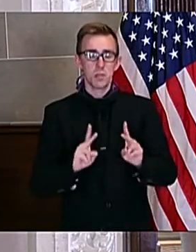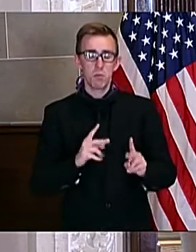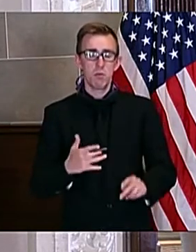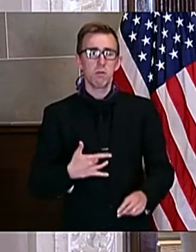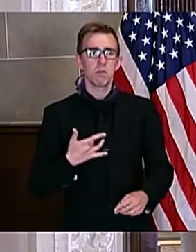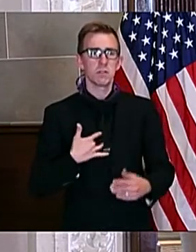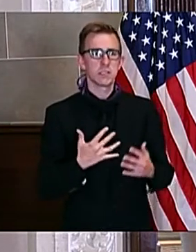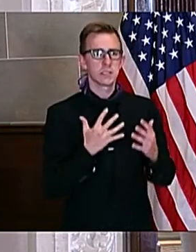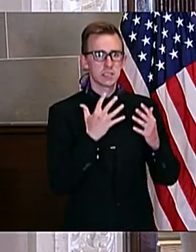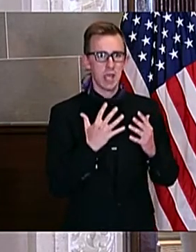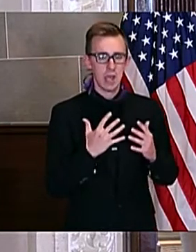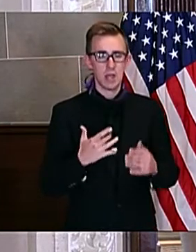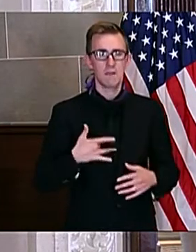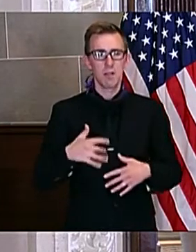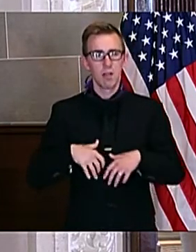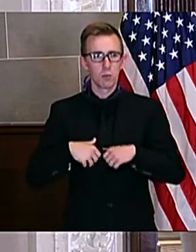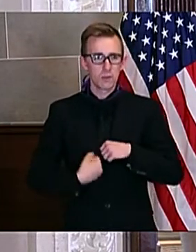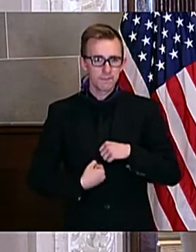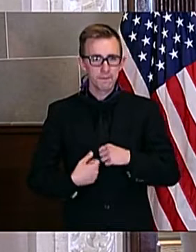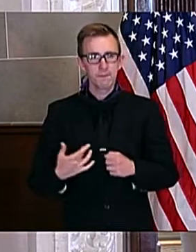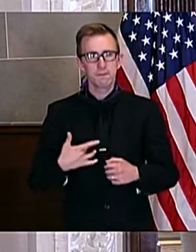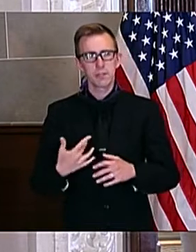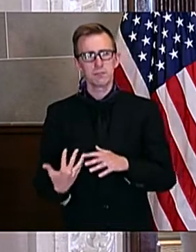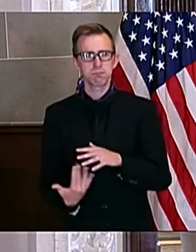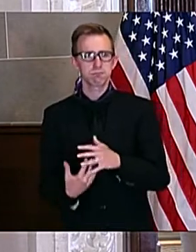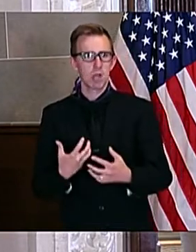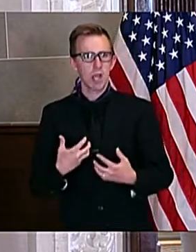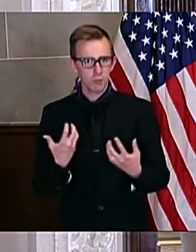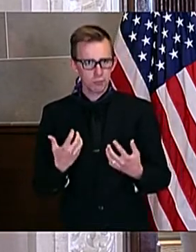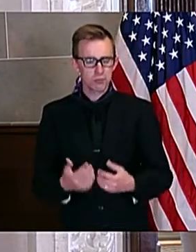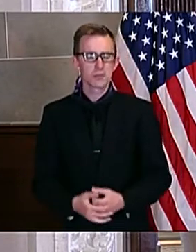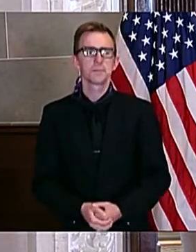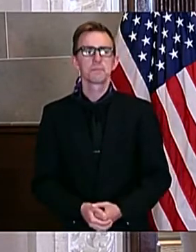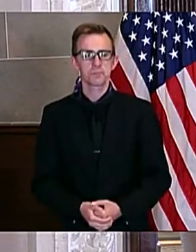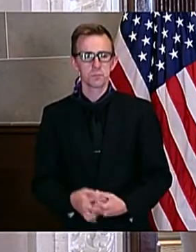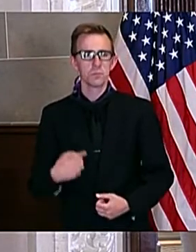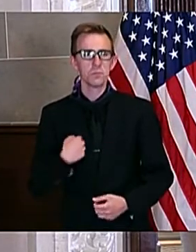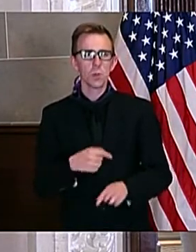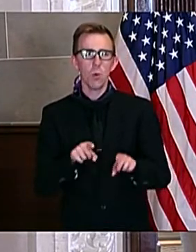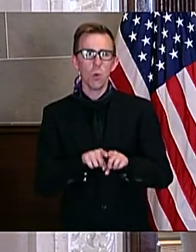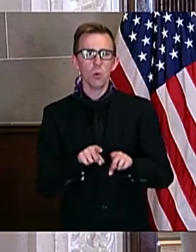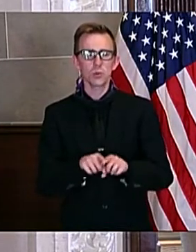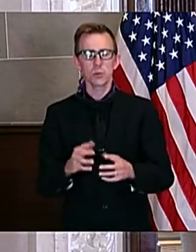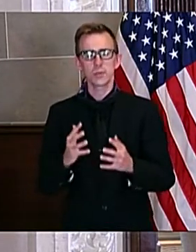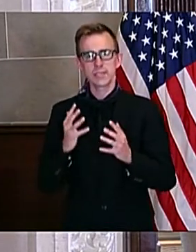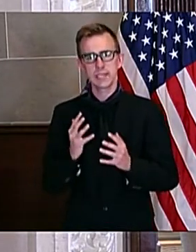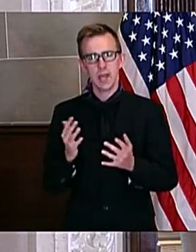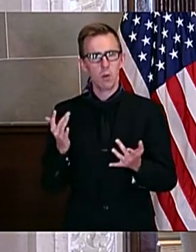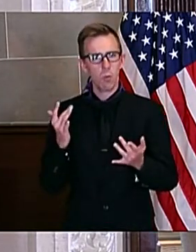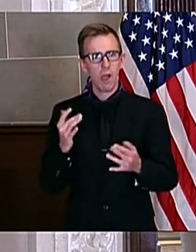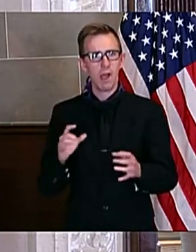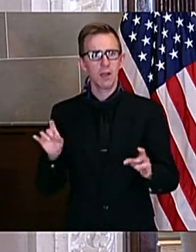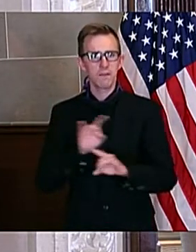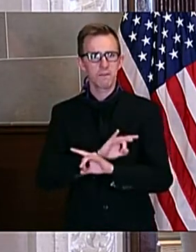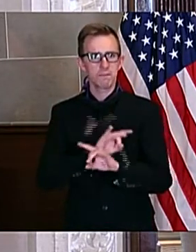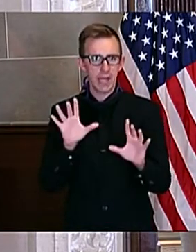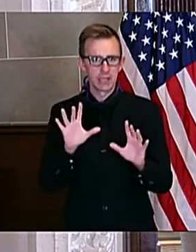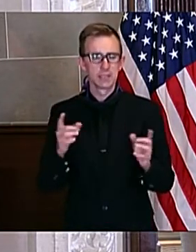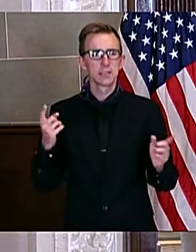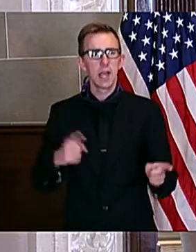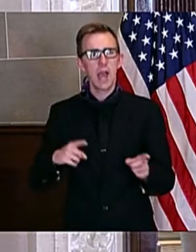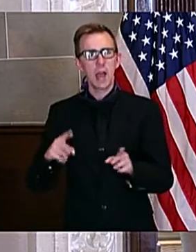sadness, grief and anger. We are also saddened by the acts of violence that have